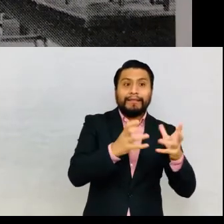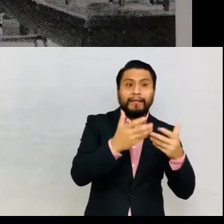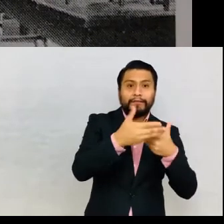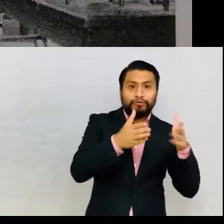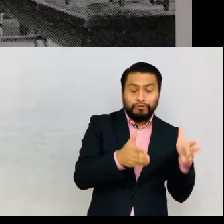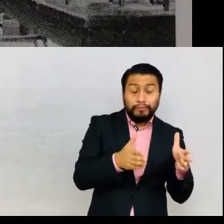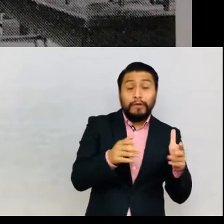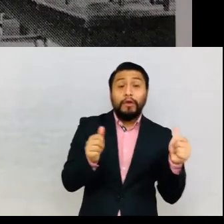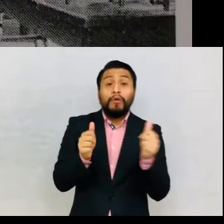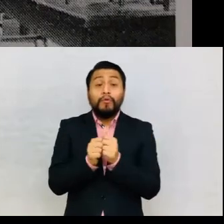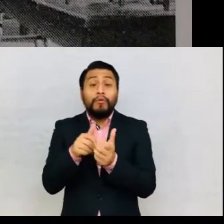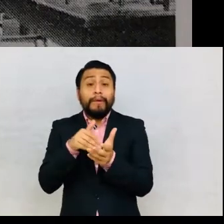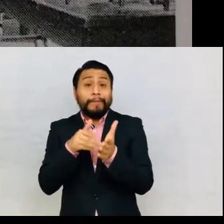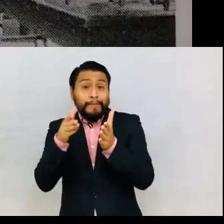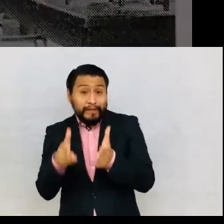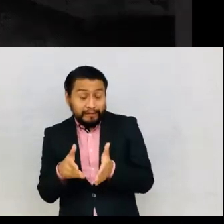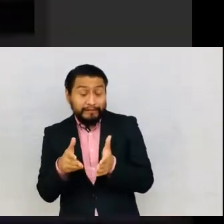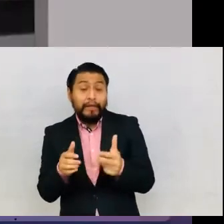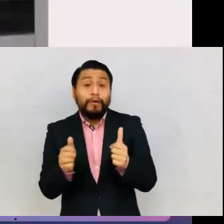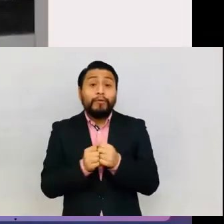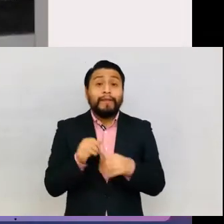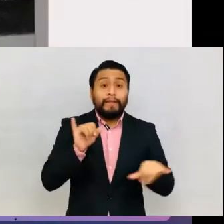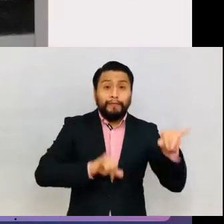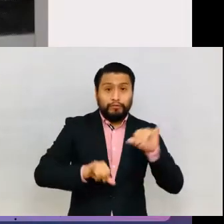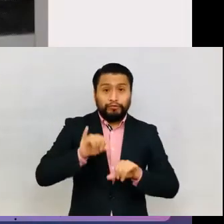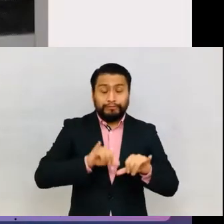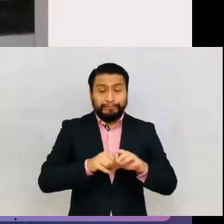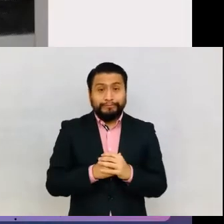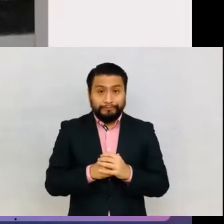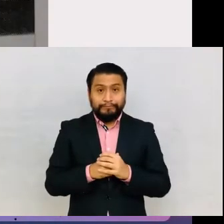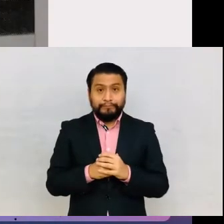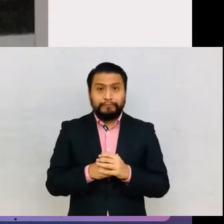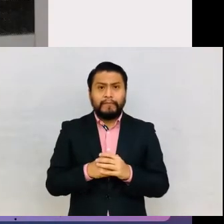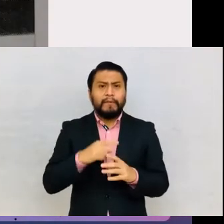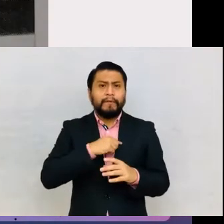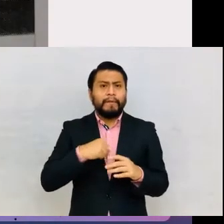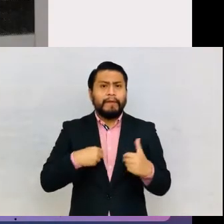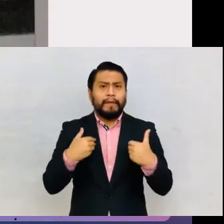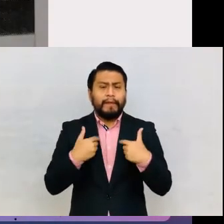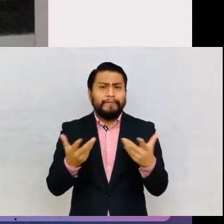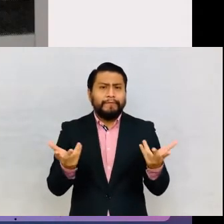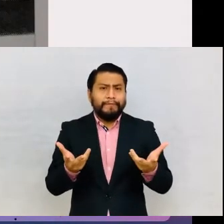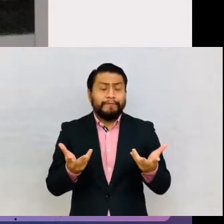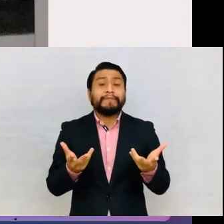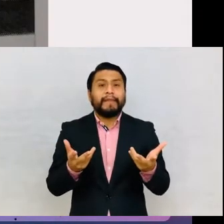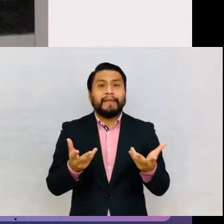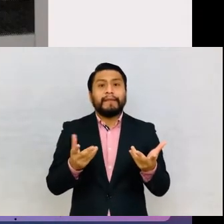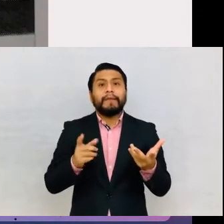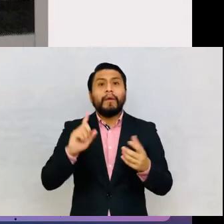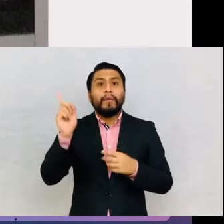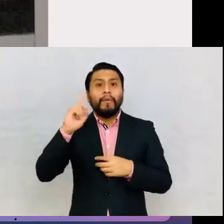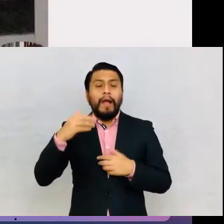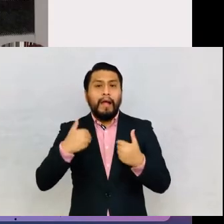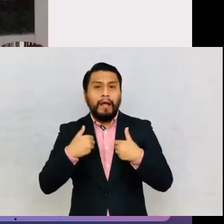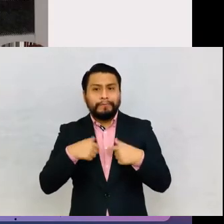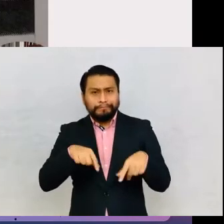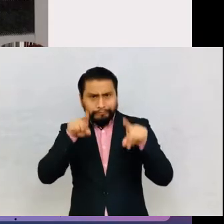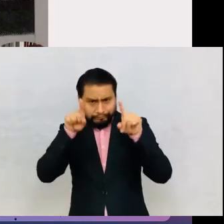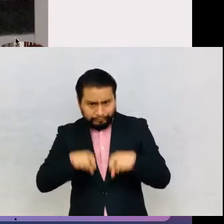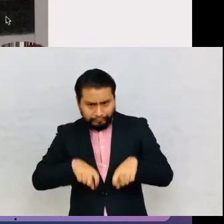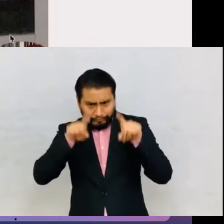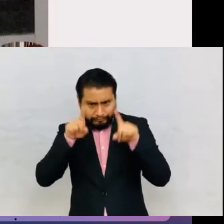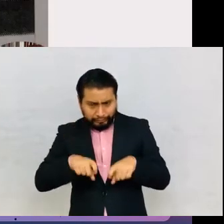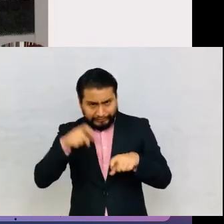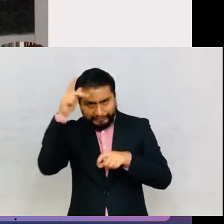among doctors and their laboratories. What we have here is the Laboratory of Experimental Psychology